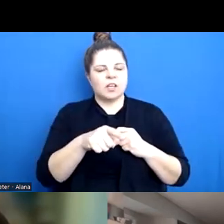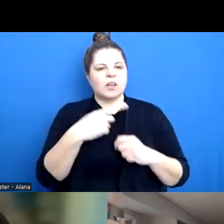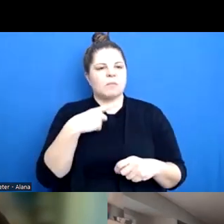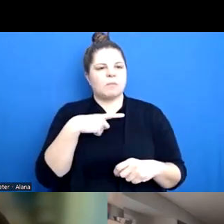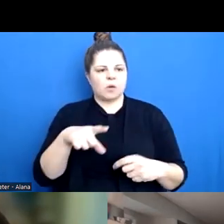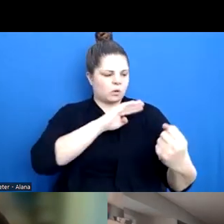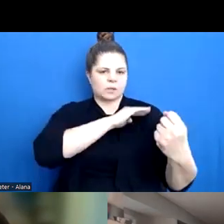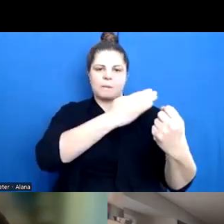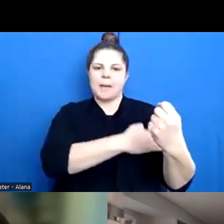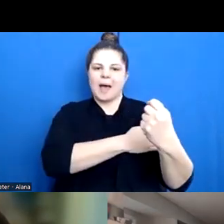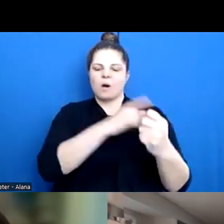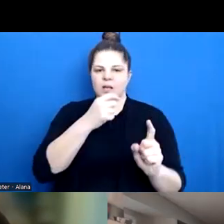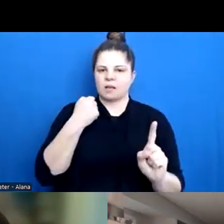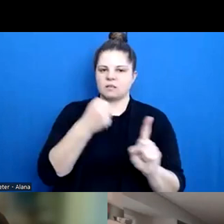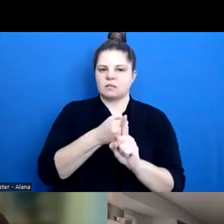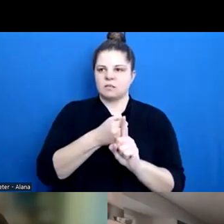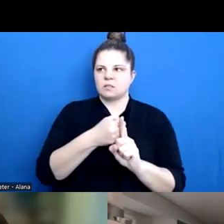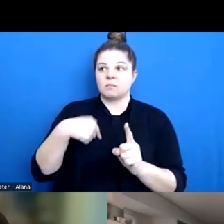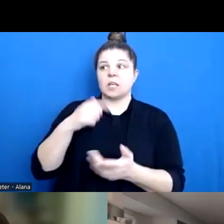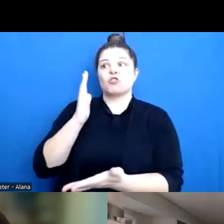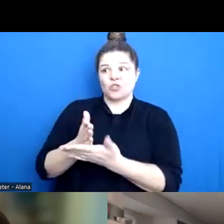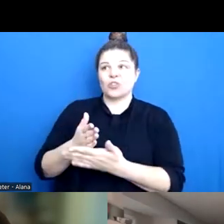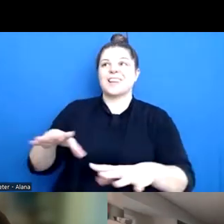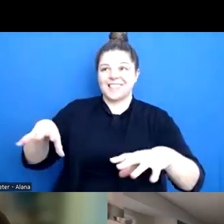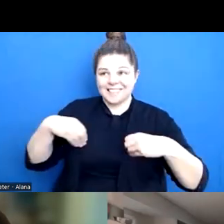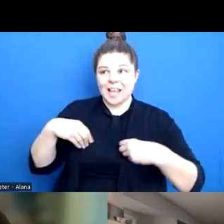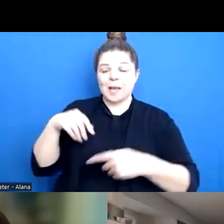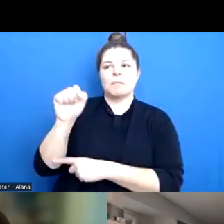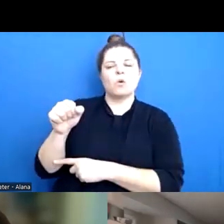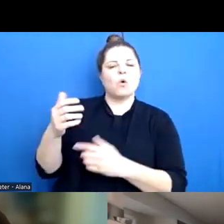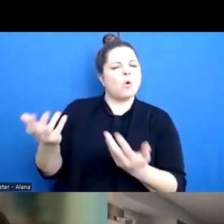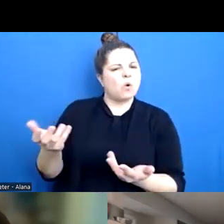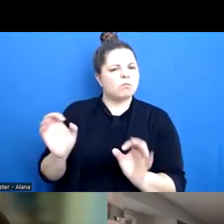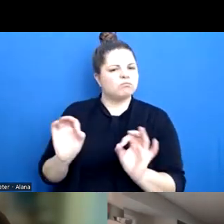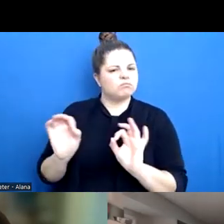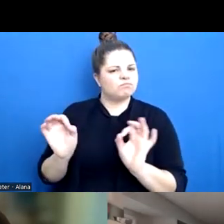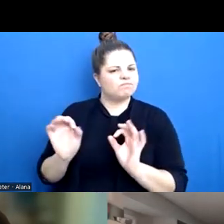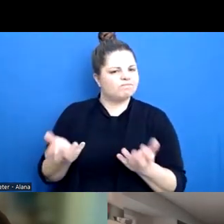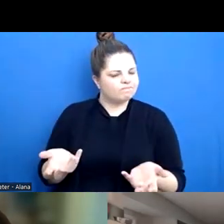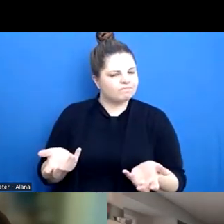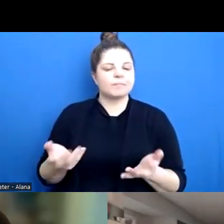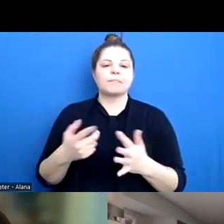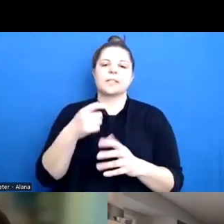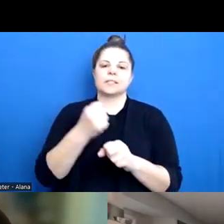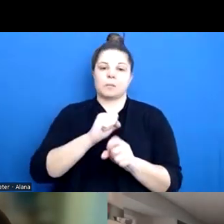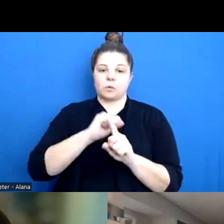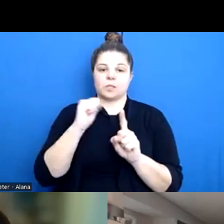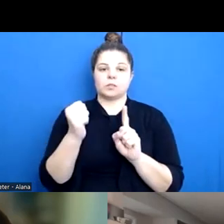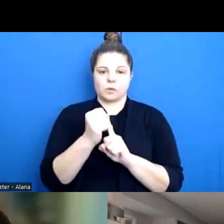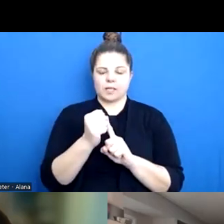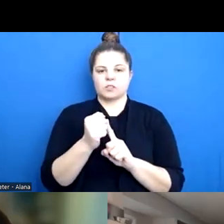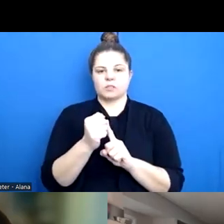much impact on whether or not you can truly consent. So given a situation where you might be